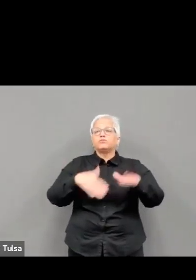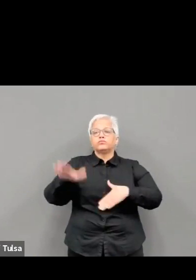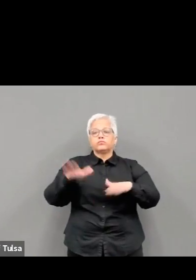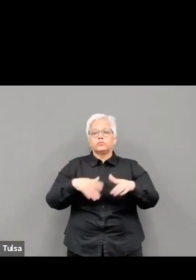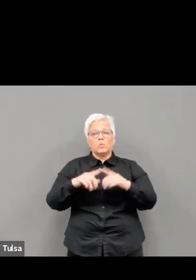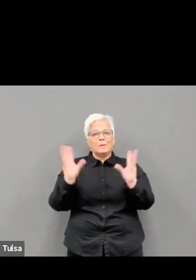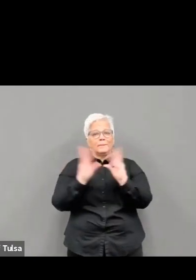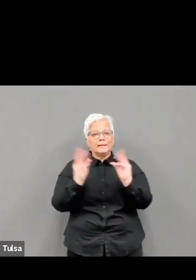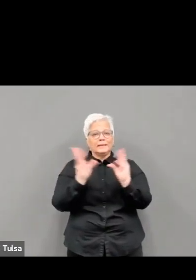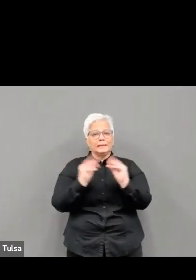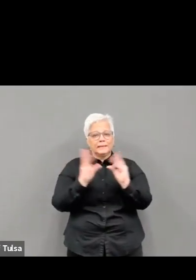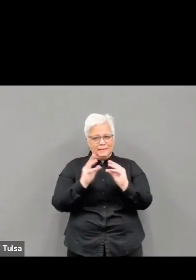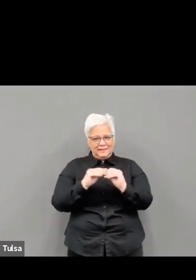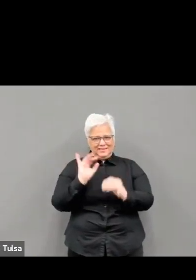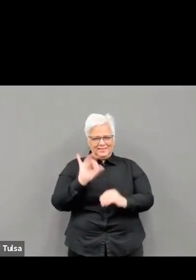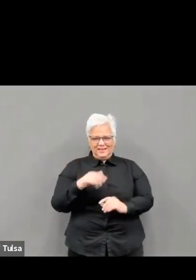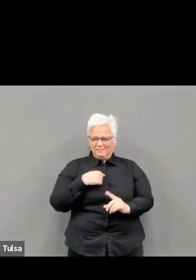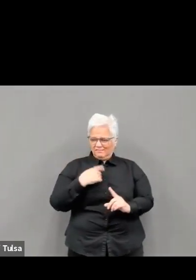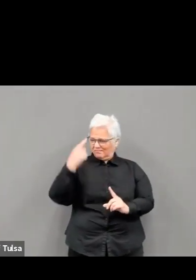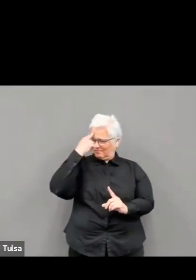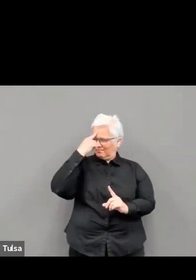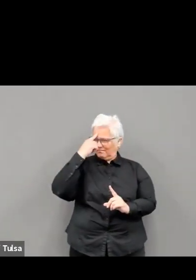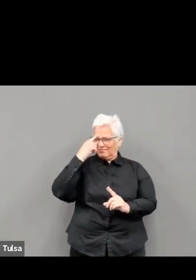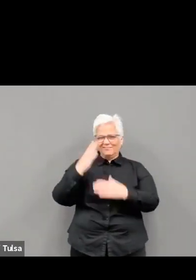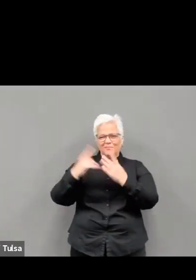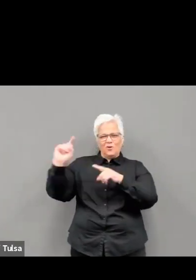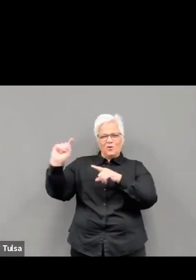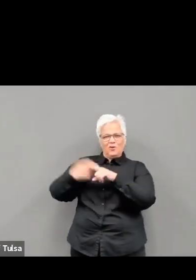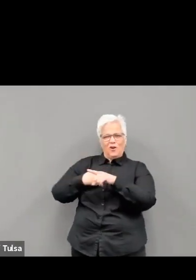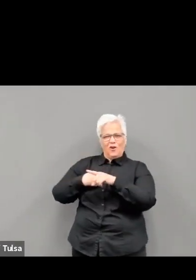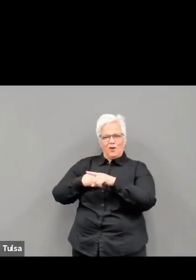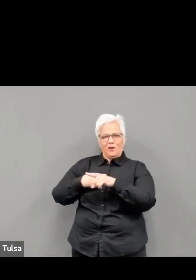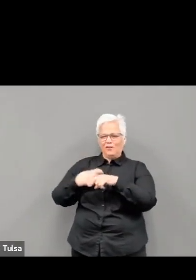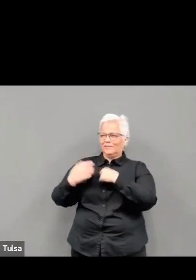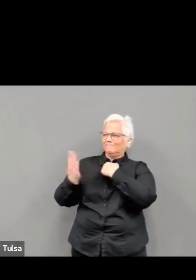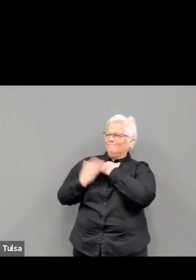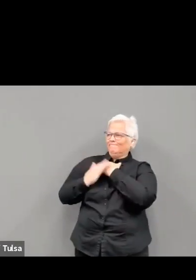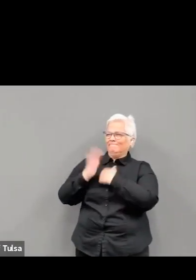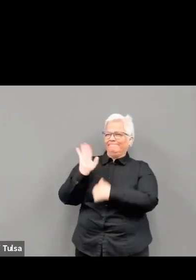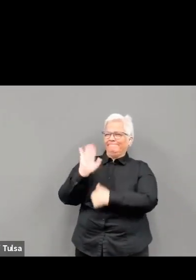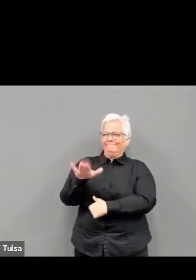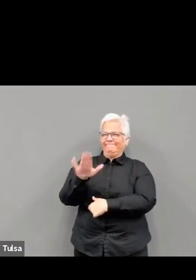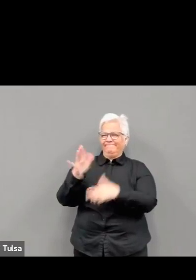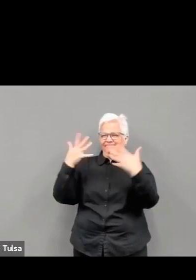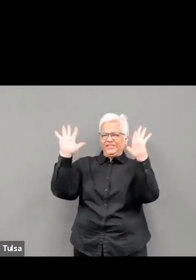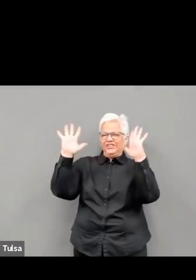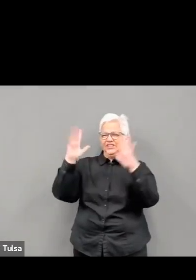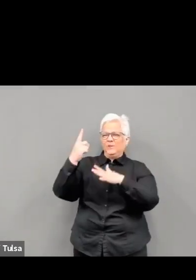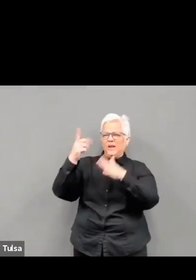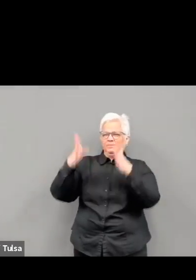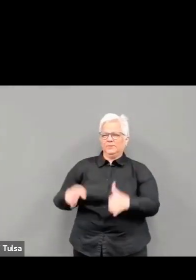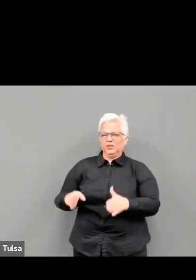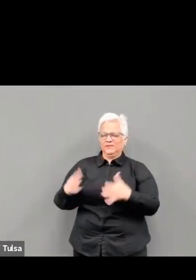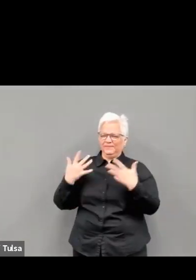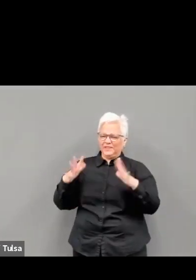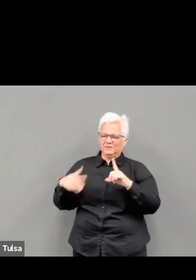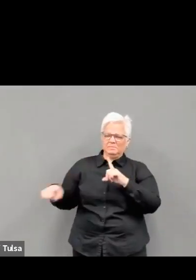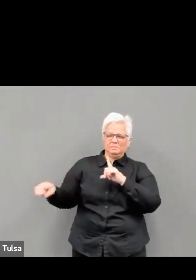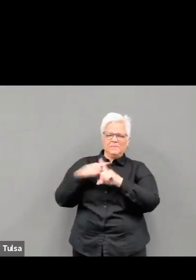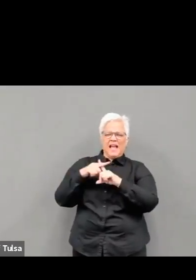to notify me that Oklahoma's first positive test result for coronavirus had occurred in Tulsa.